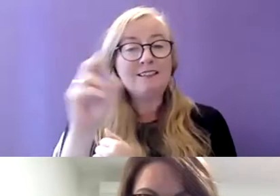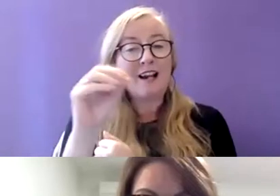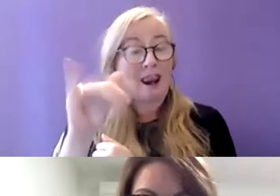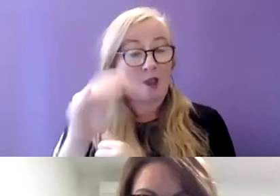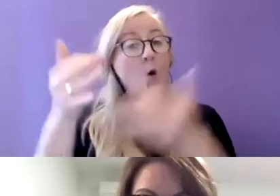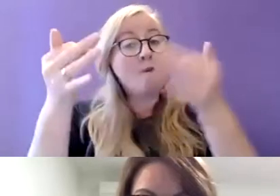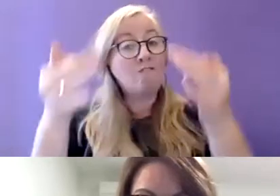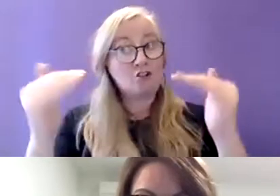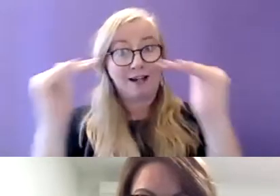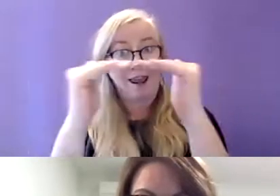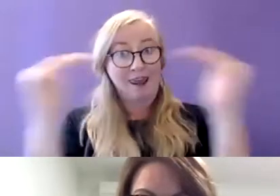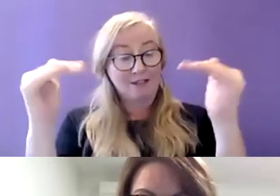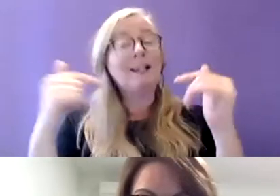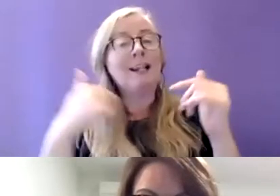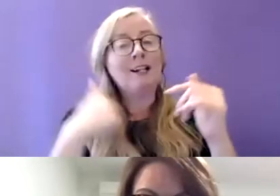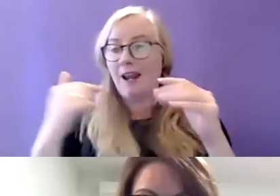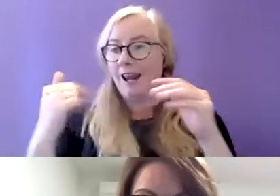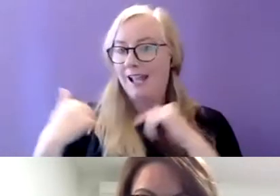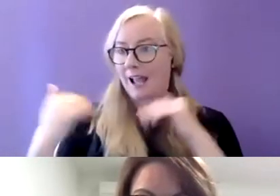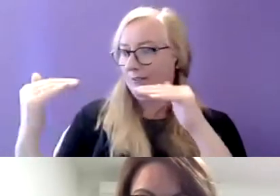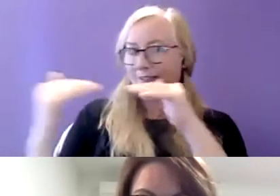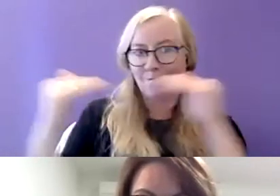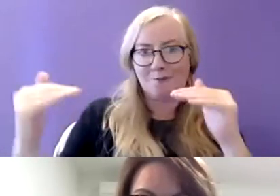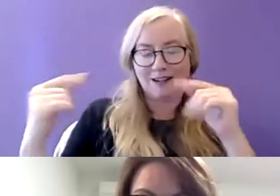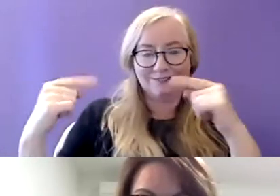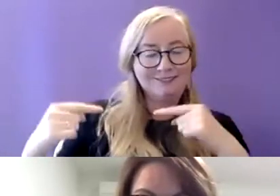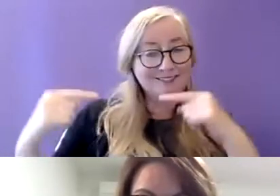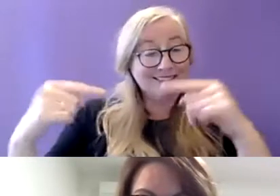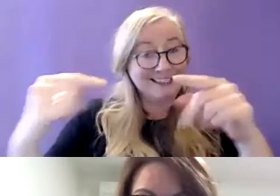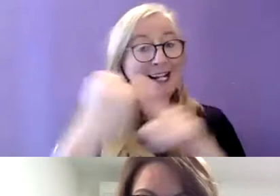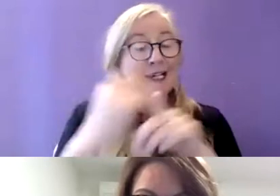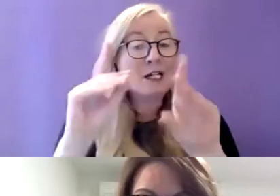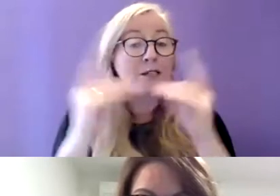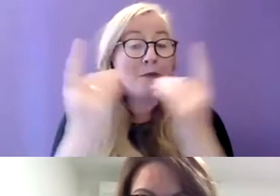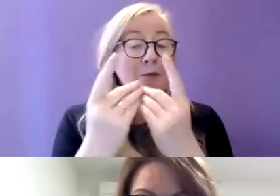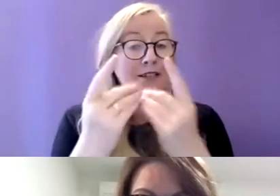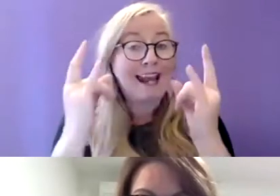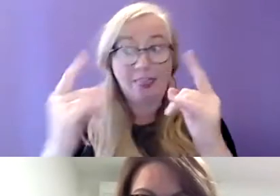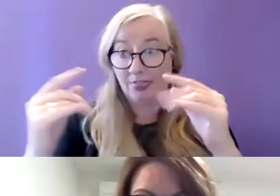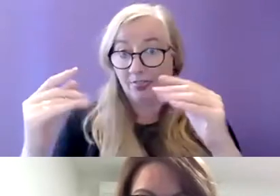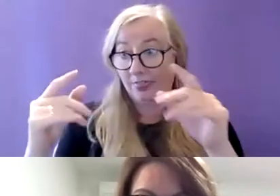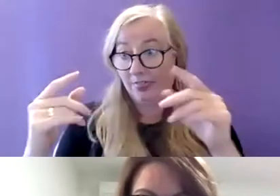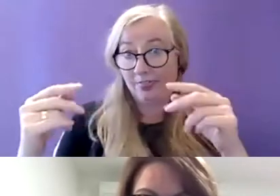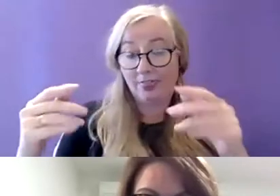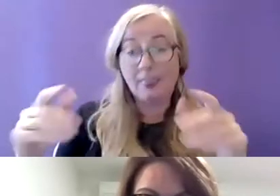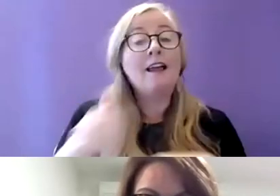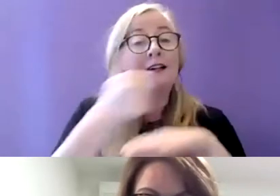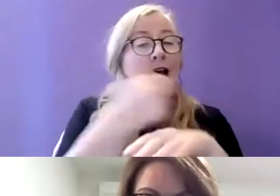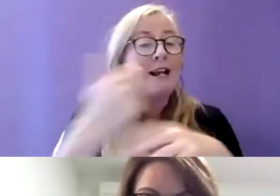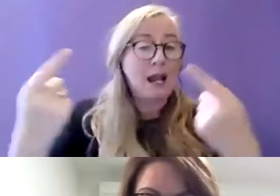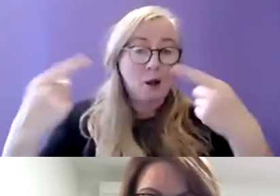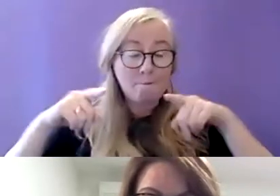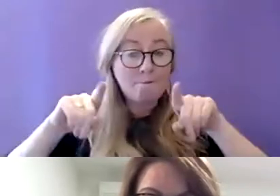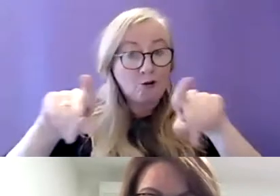level we would have met with our counterparts within the department of health around having parallel funding